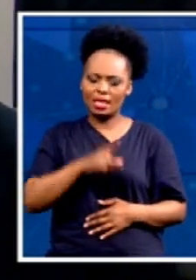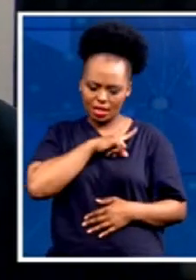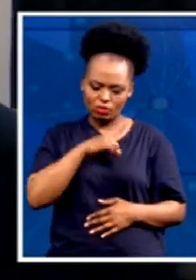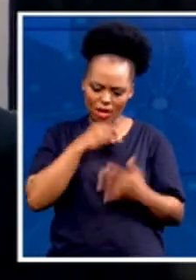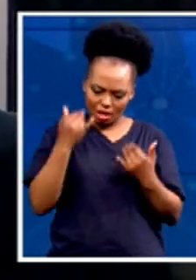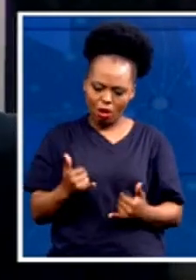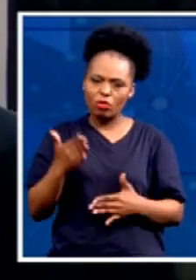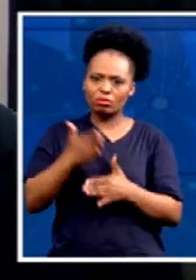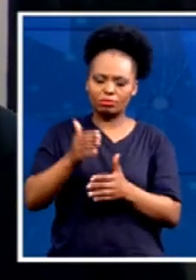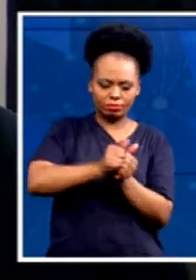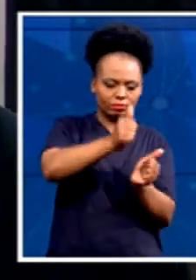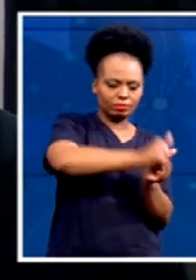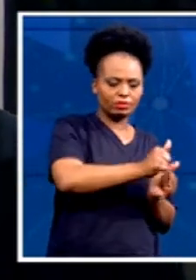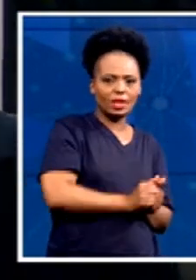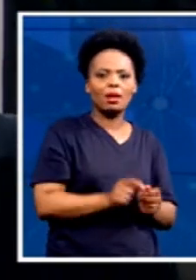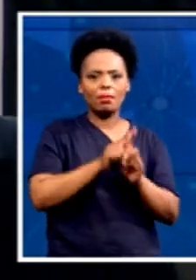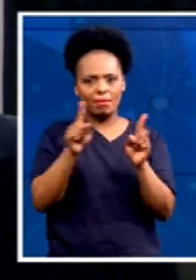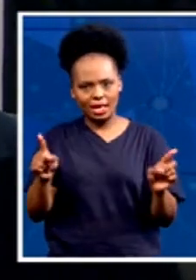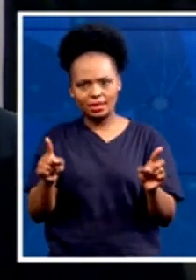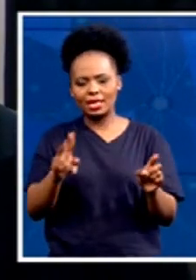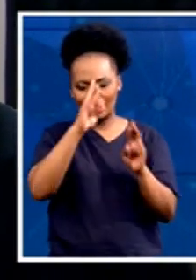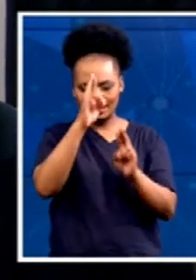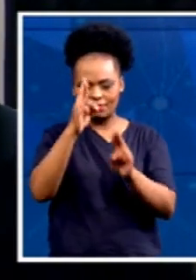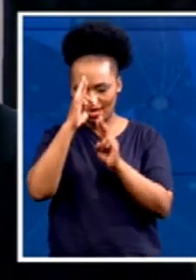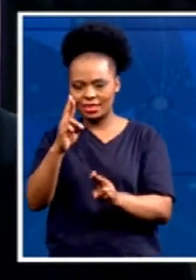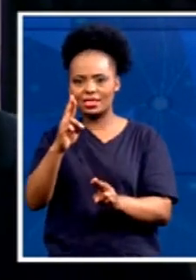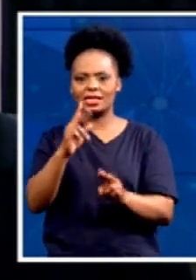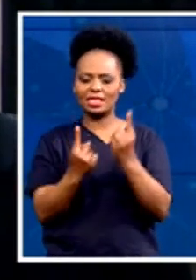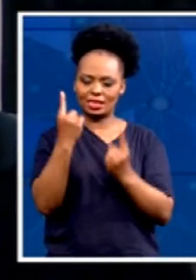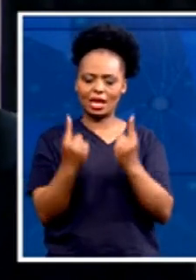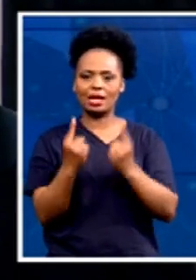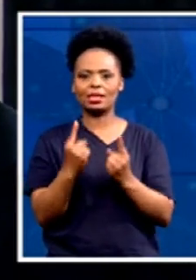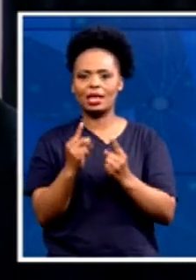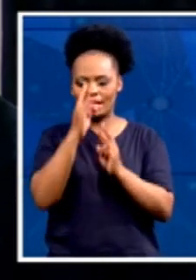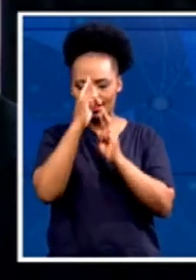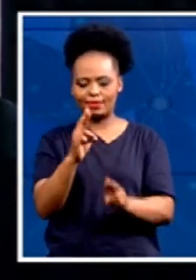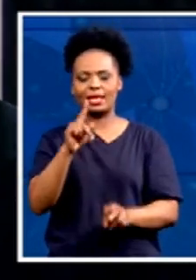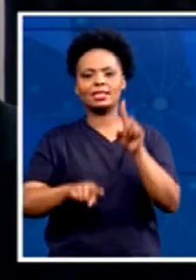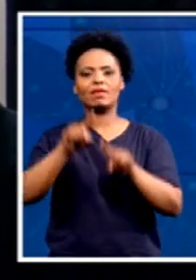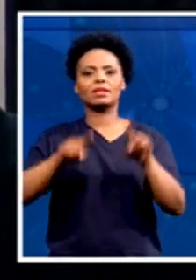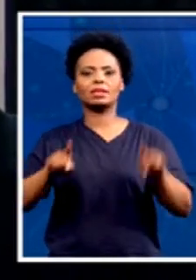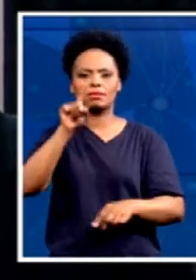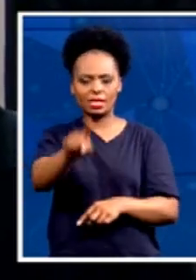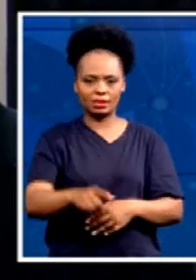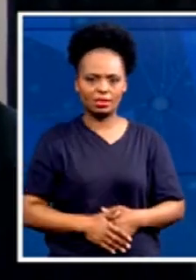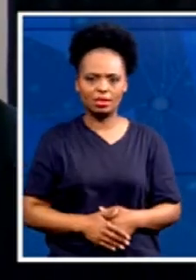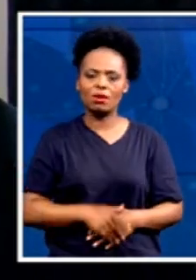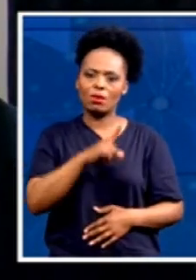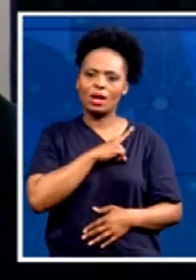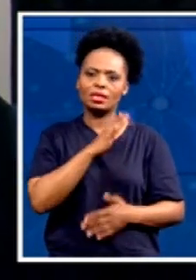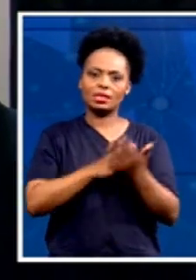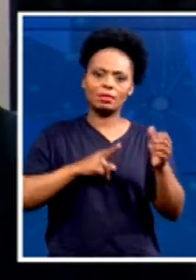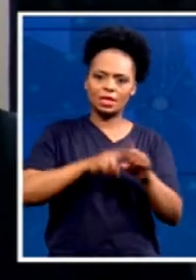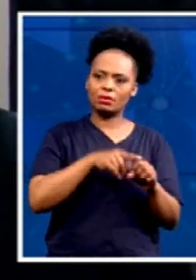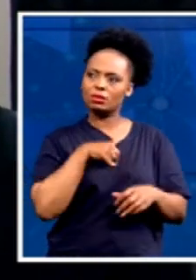with our diversity. I always said that sometimes if I go overseas and they hear you from South Africa on the